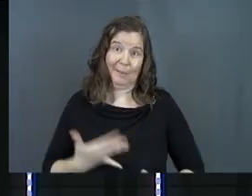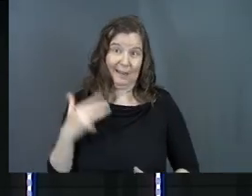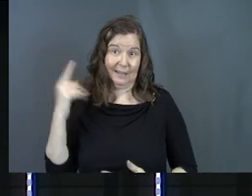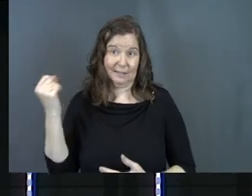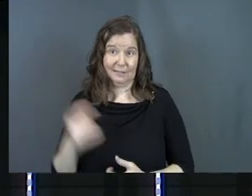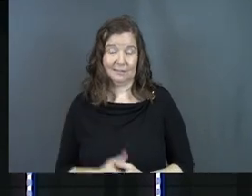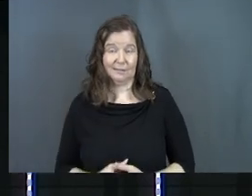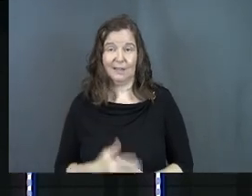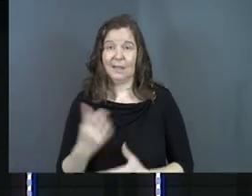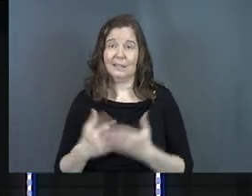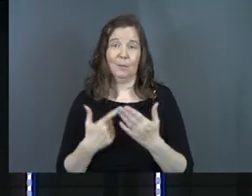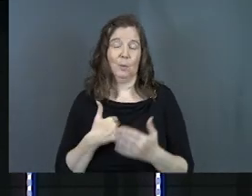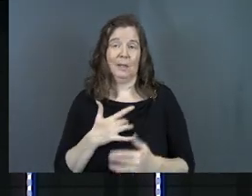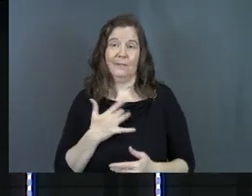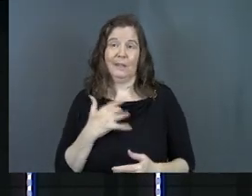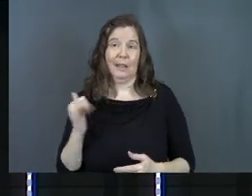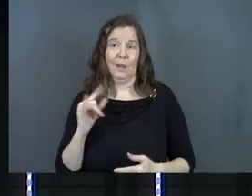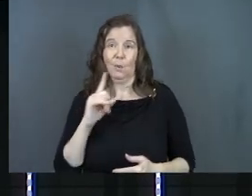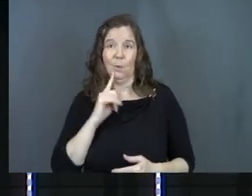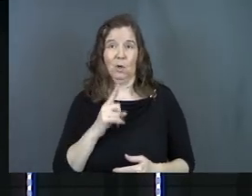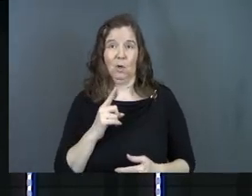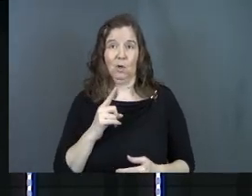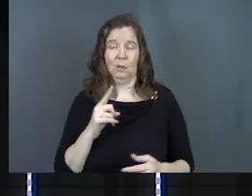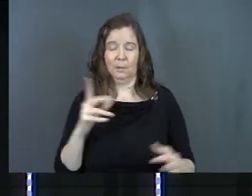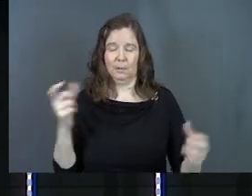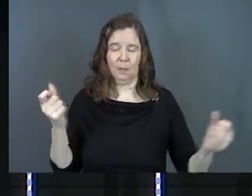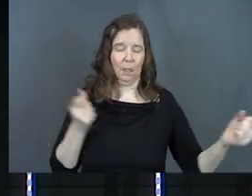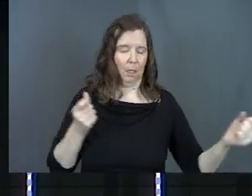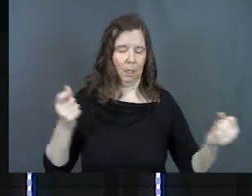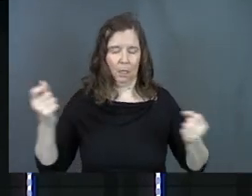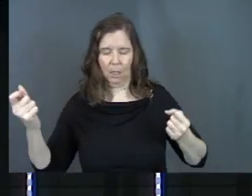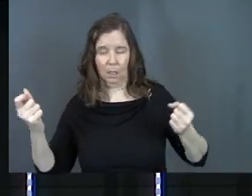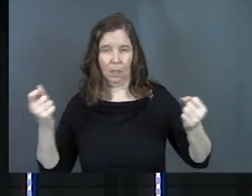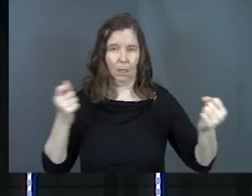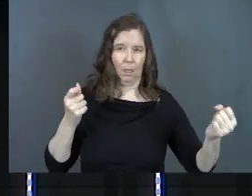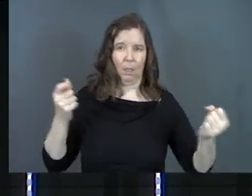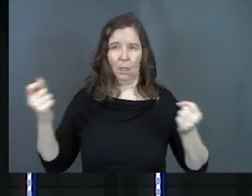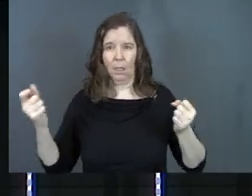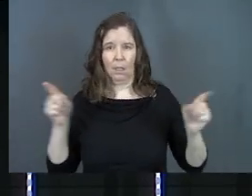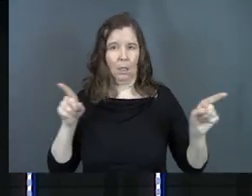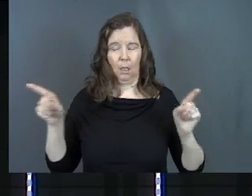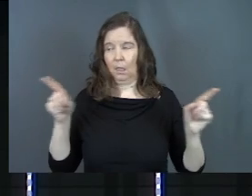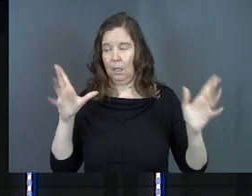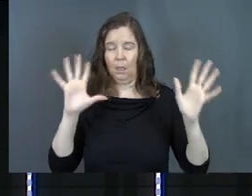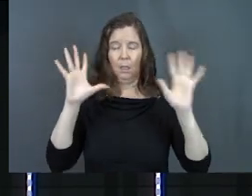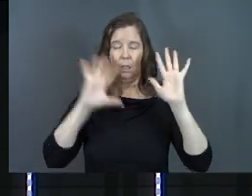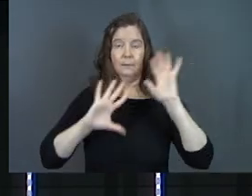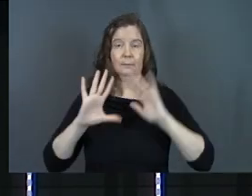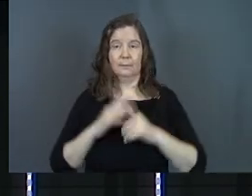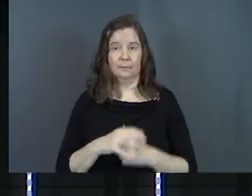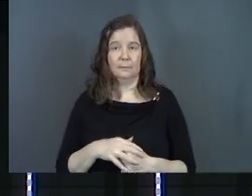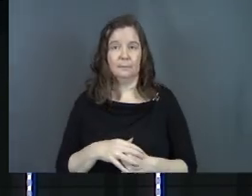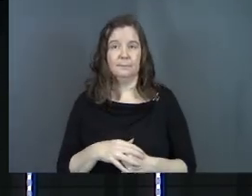it? I mean sometimes we just feel like we're just being pulled back and forth like crazy. It's just